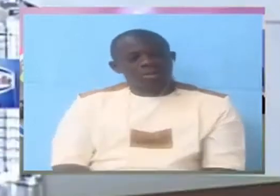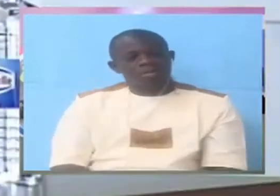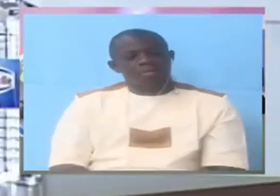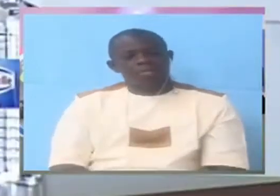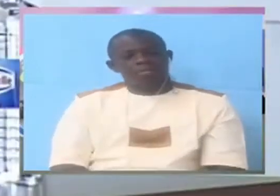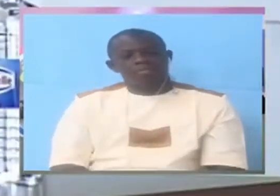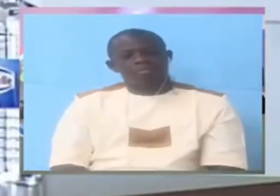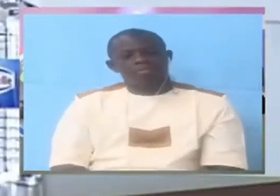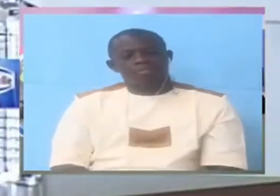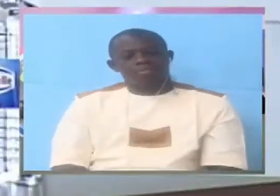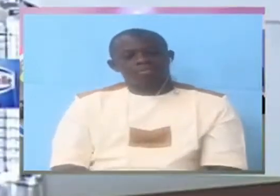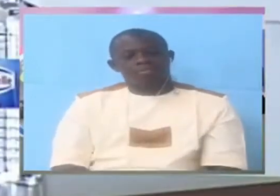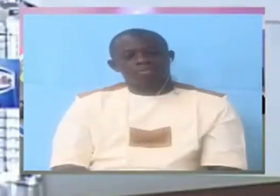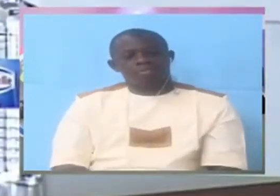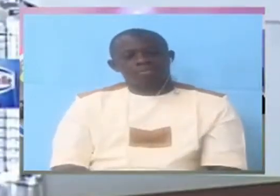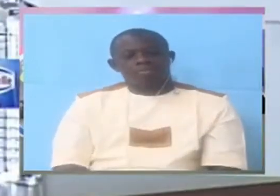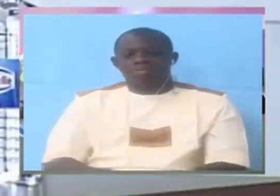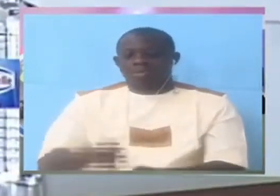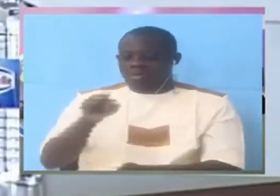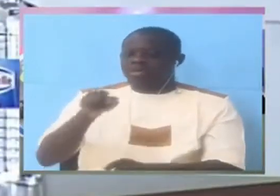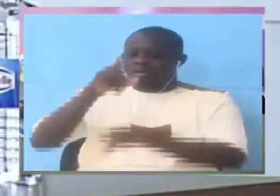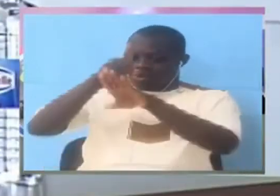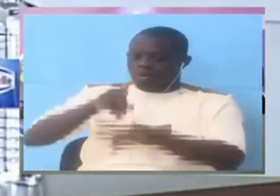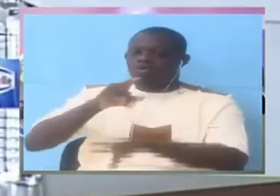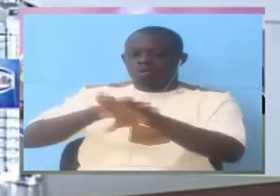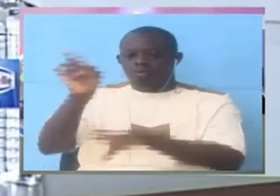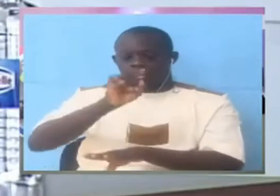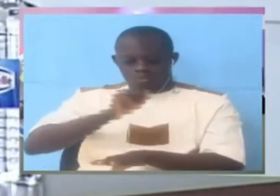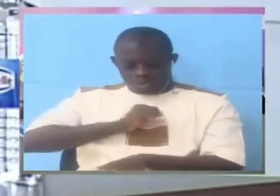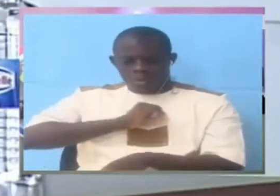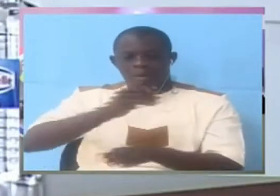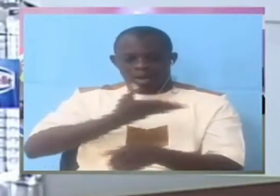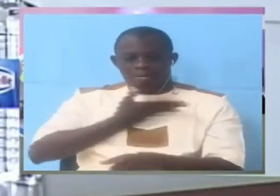that depends on what they have so